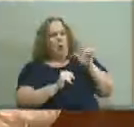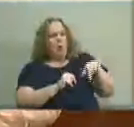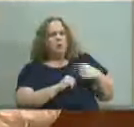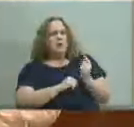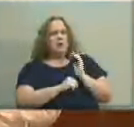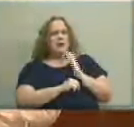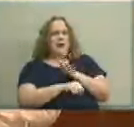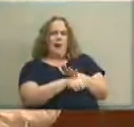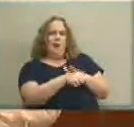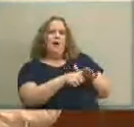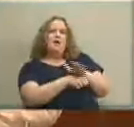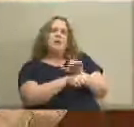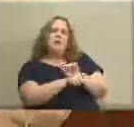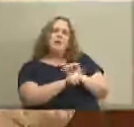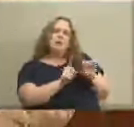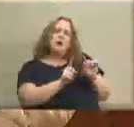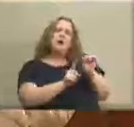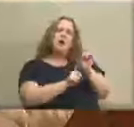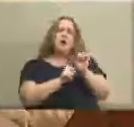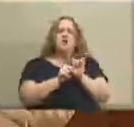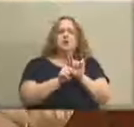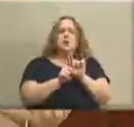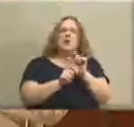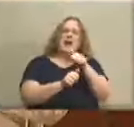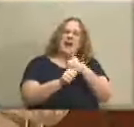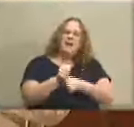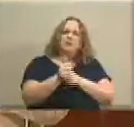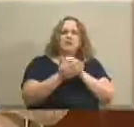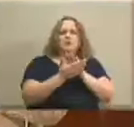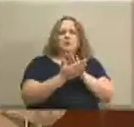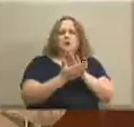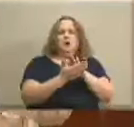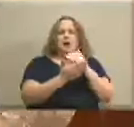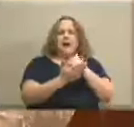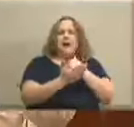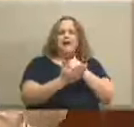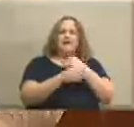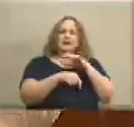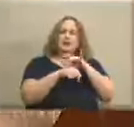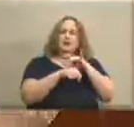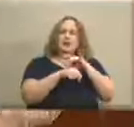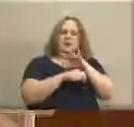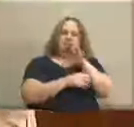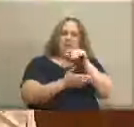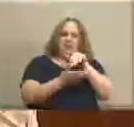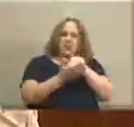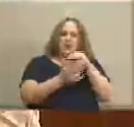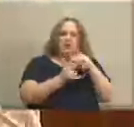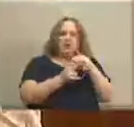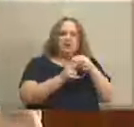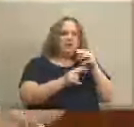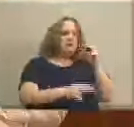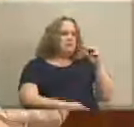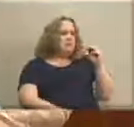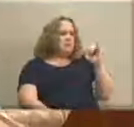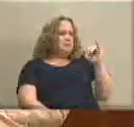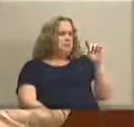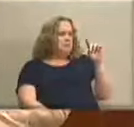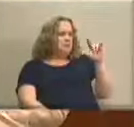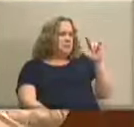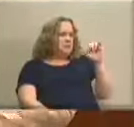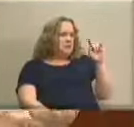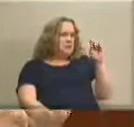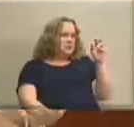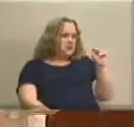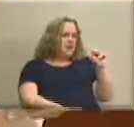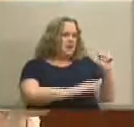school in Jefferson County that has a geographically a geographically centered name Middletown Elementary certainly serves